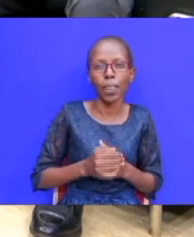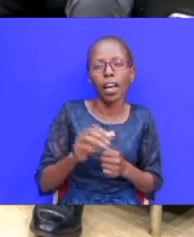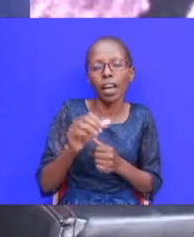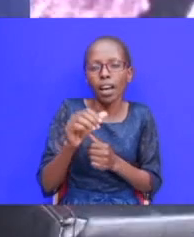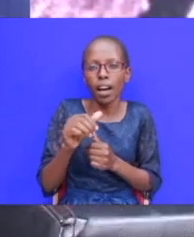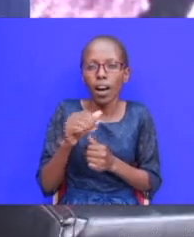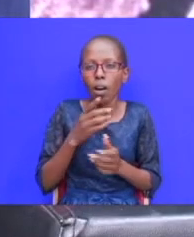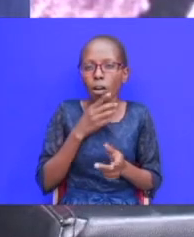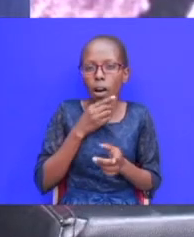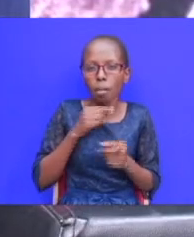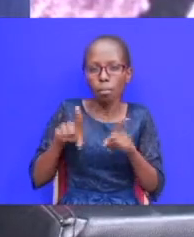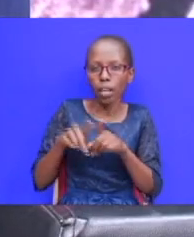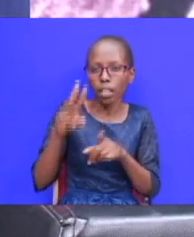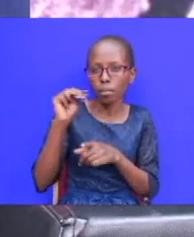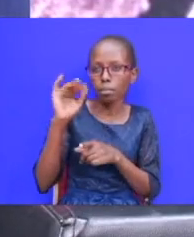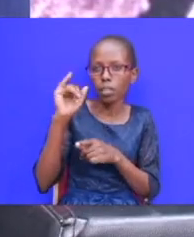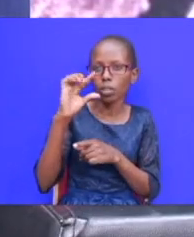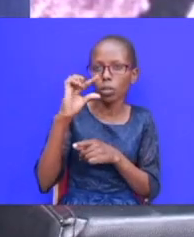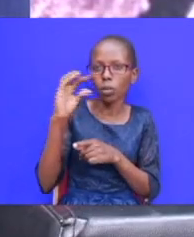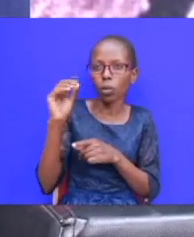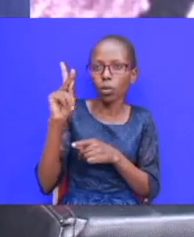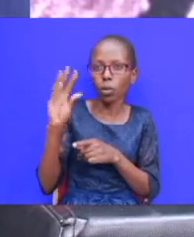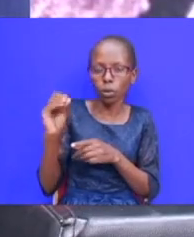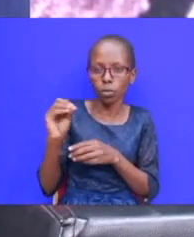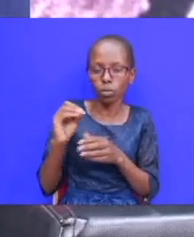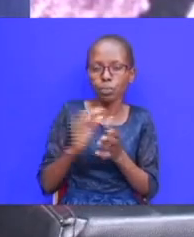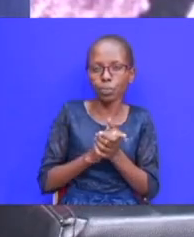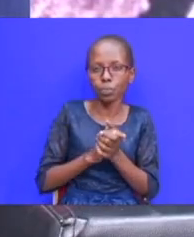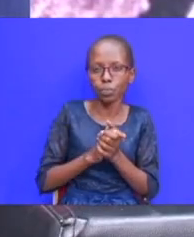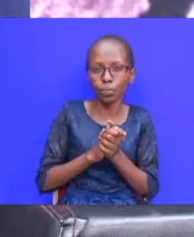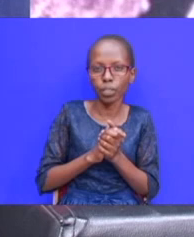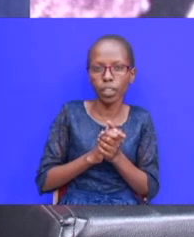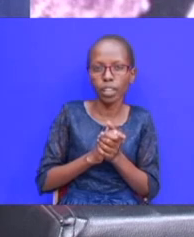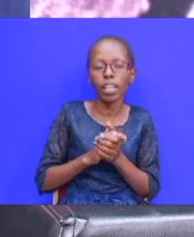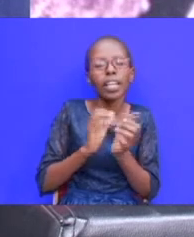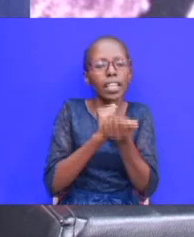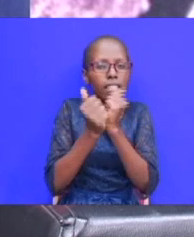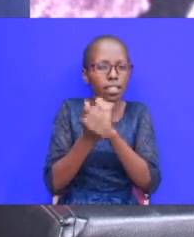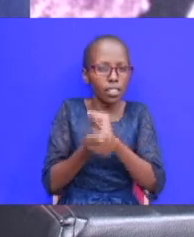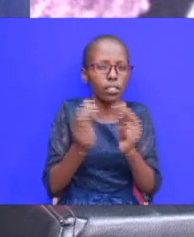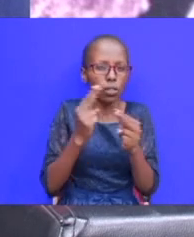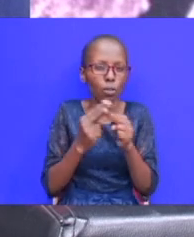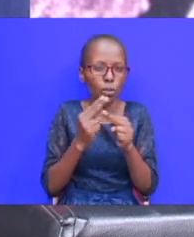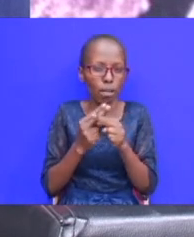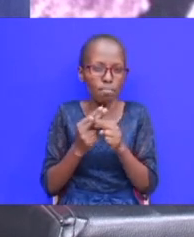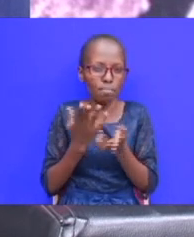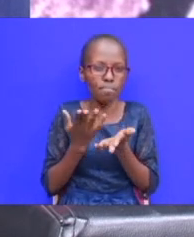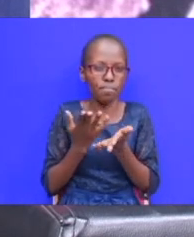we continue to the next next verse absolutely yes um the change of name is uh very